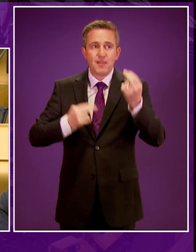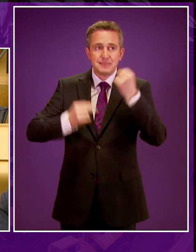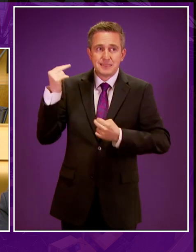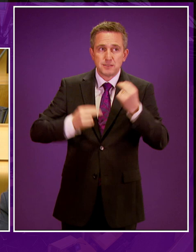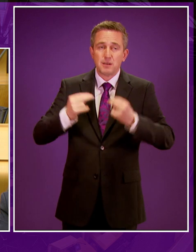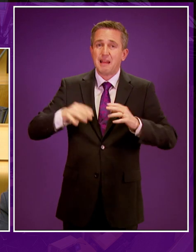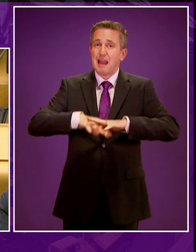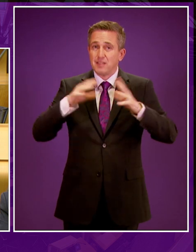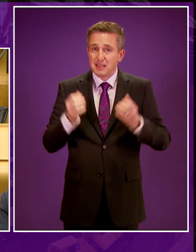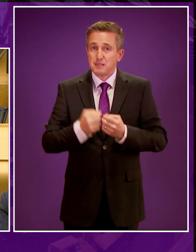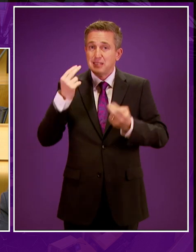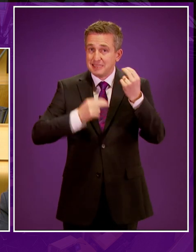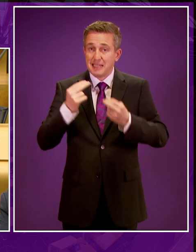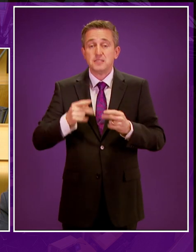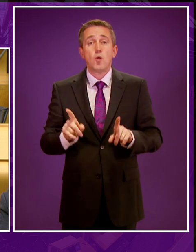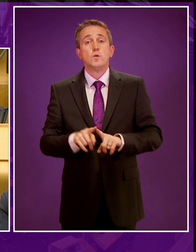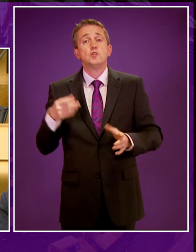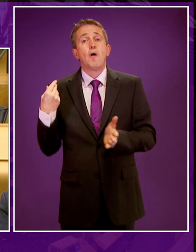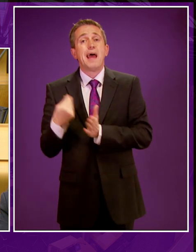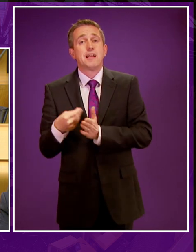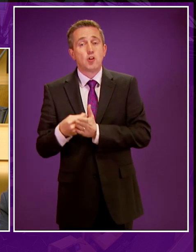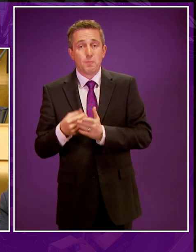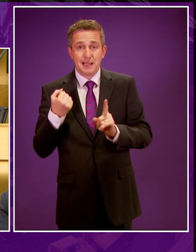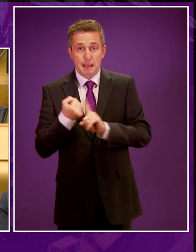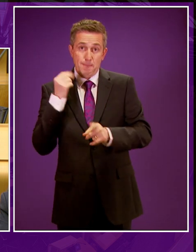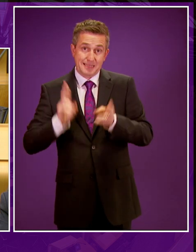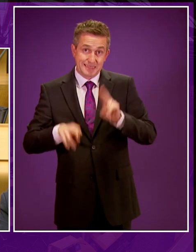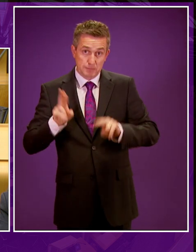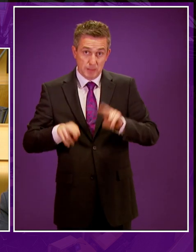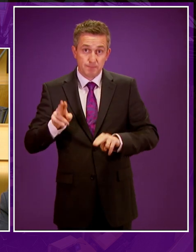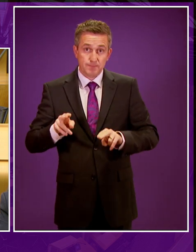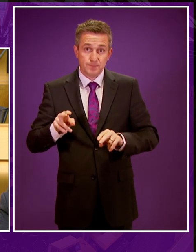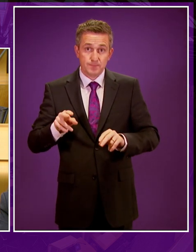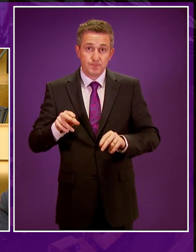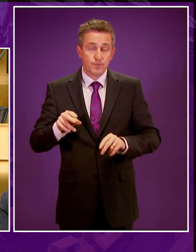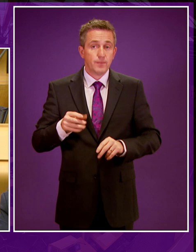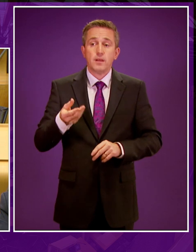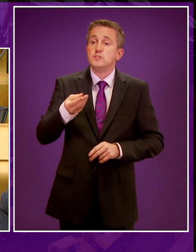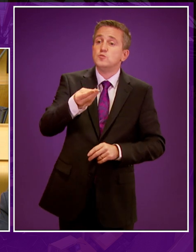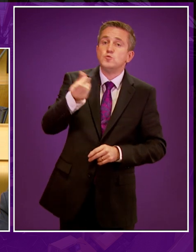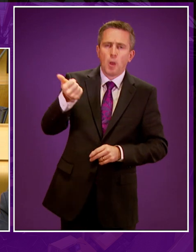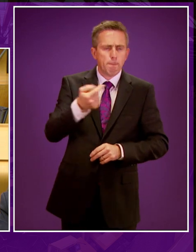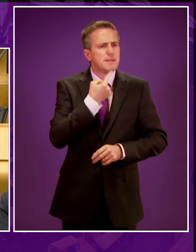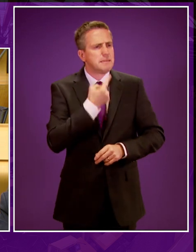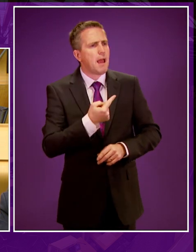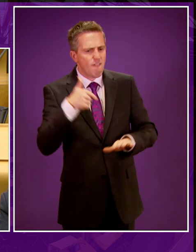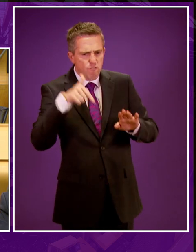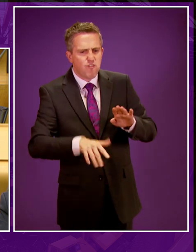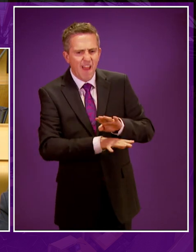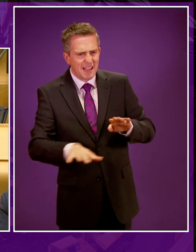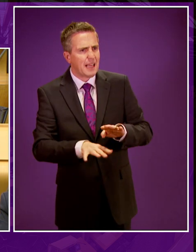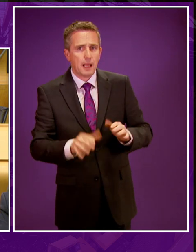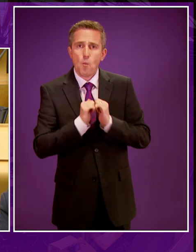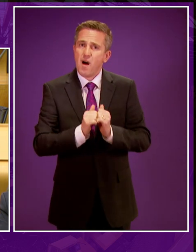and crucially, an economic impact assessment as well. Because those who argue in favour of fracking on